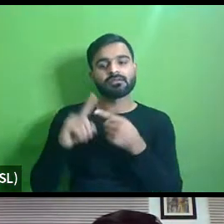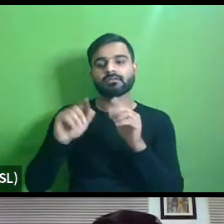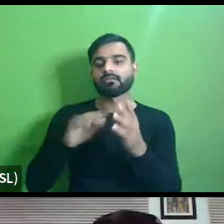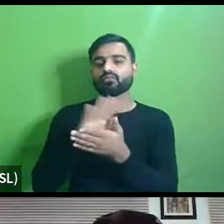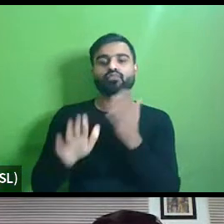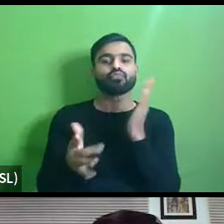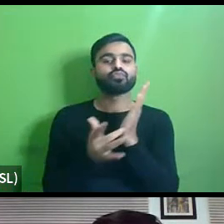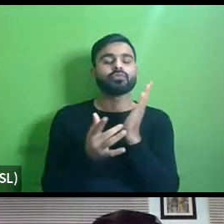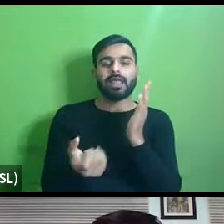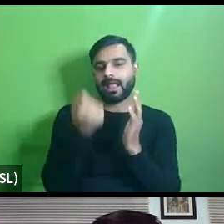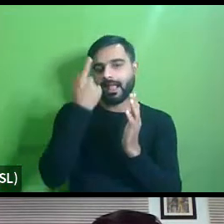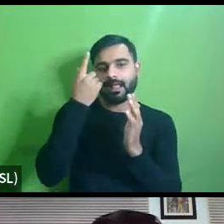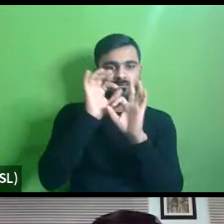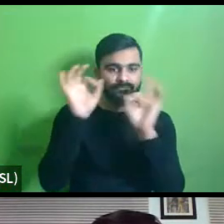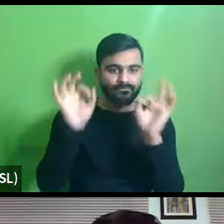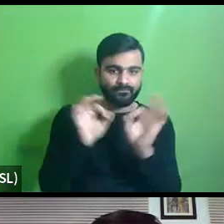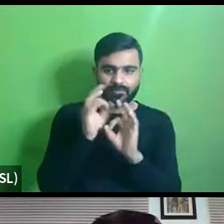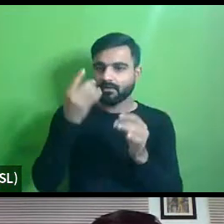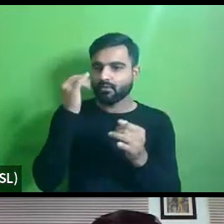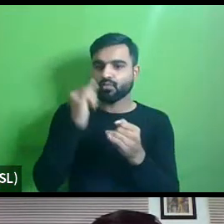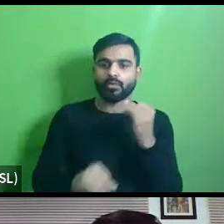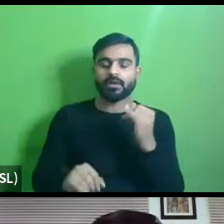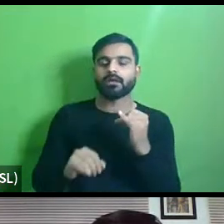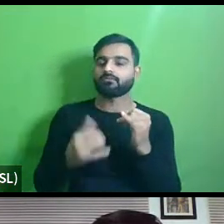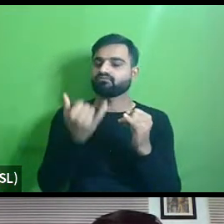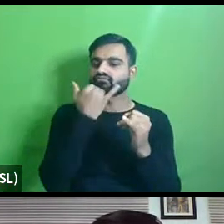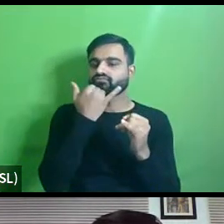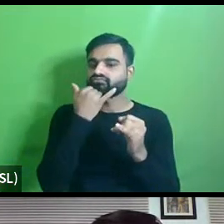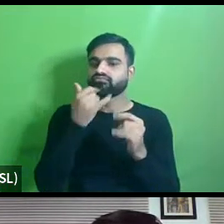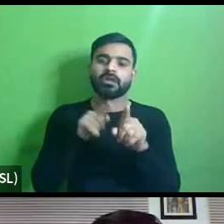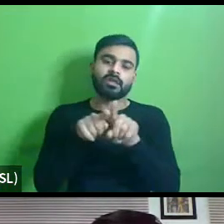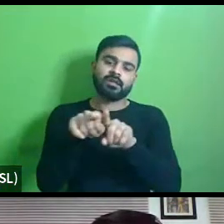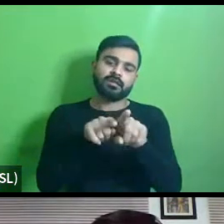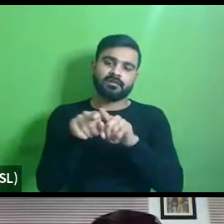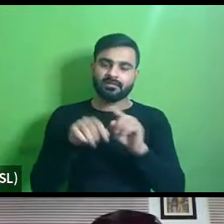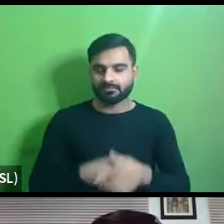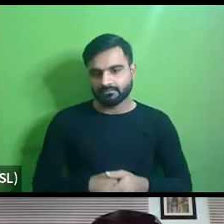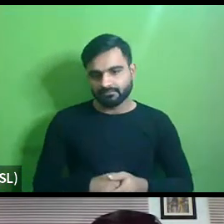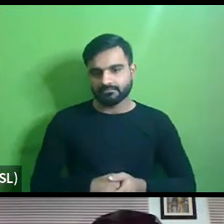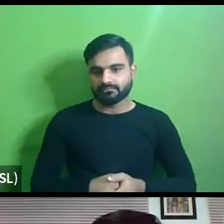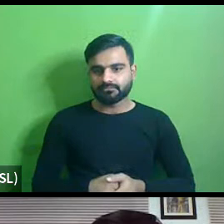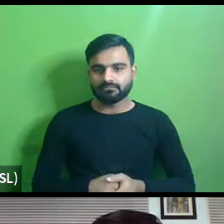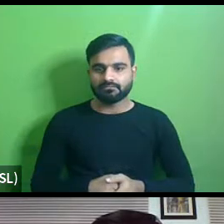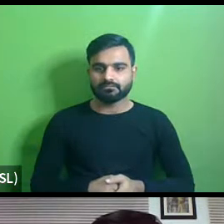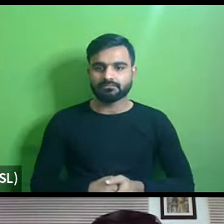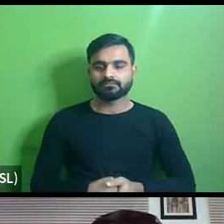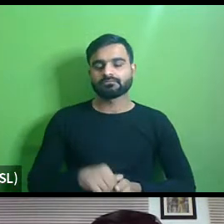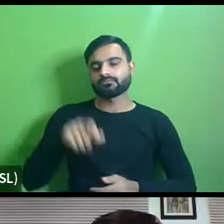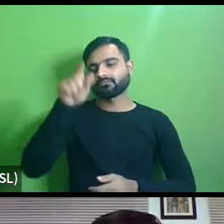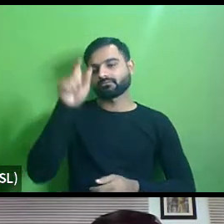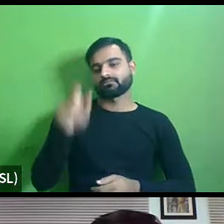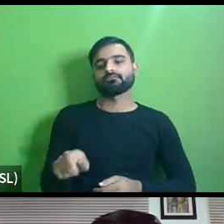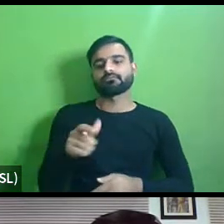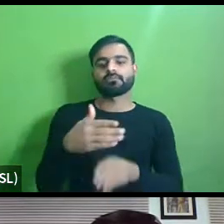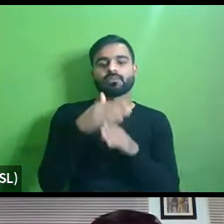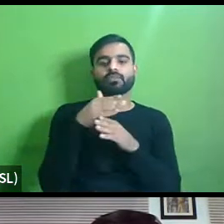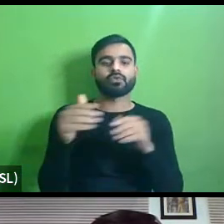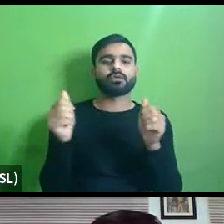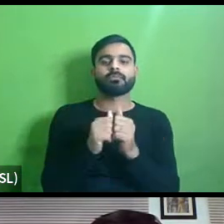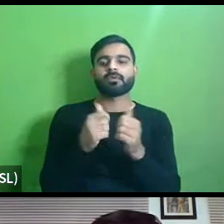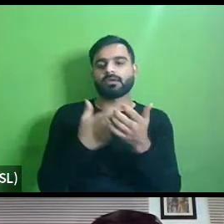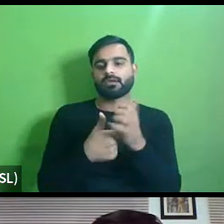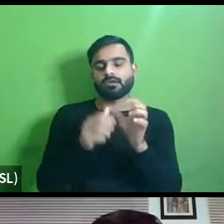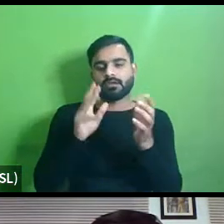technical understanding thus ending up into errors for example uh you know uh one that vidyan shared was about the ramp